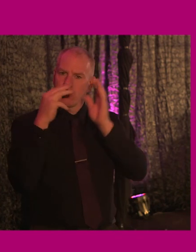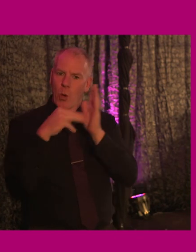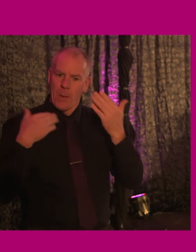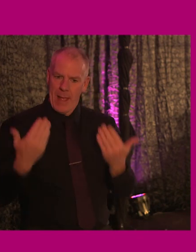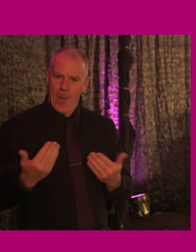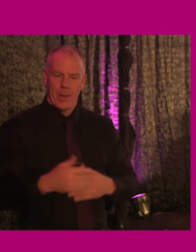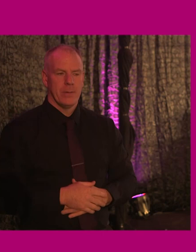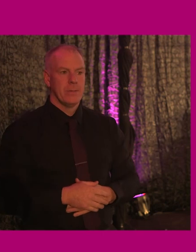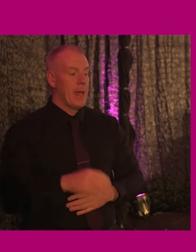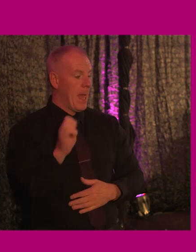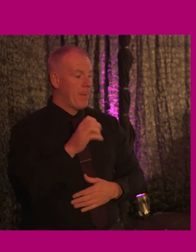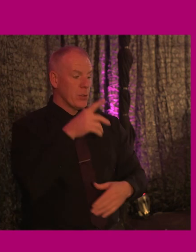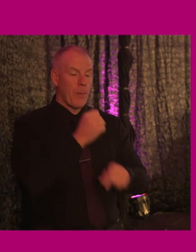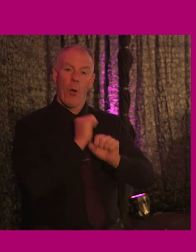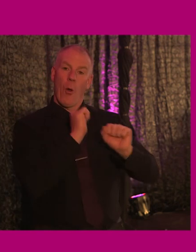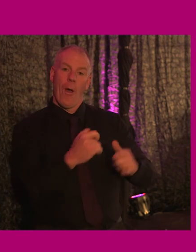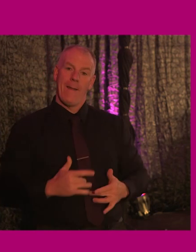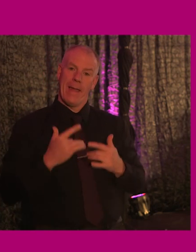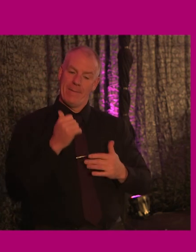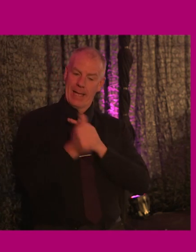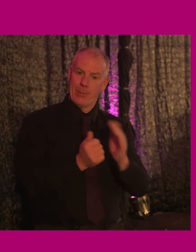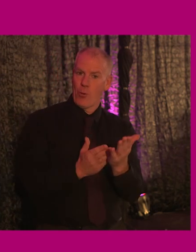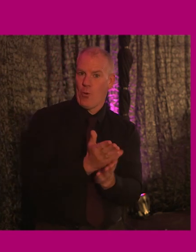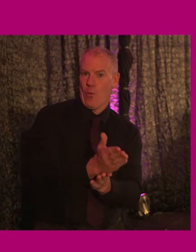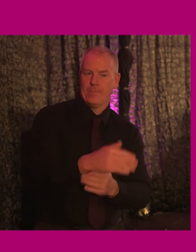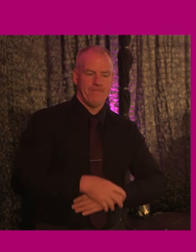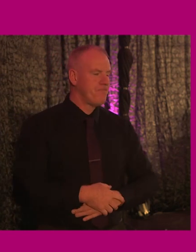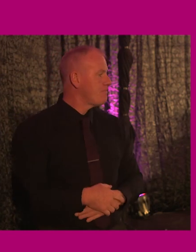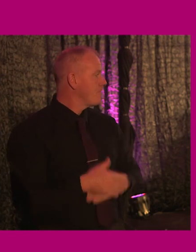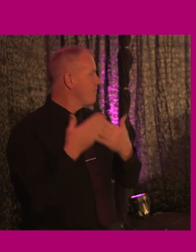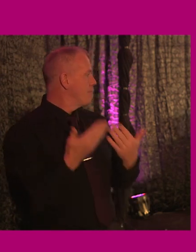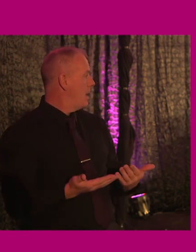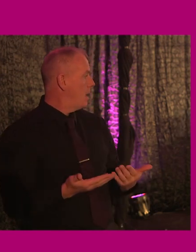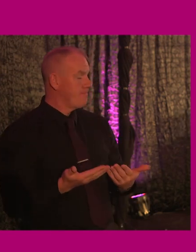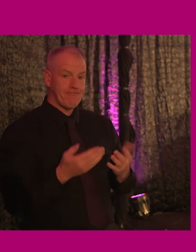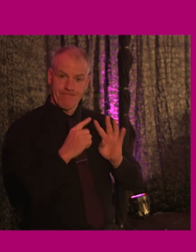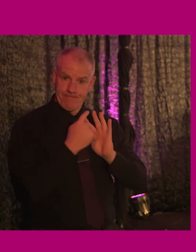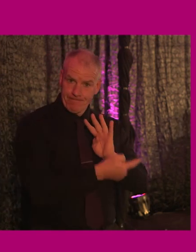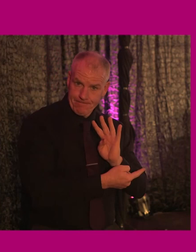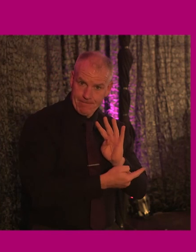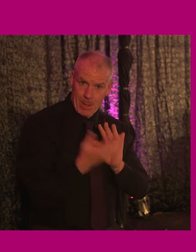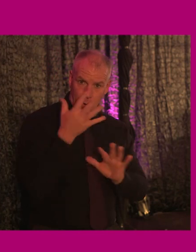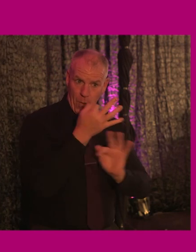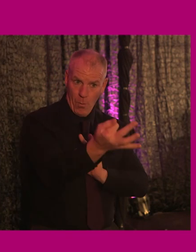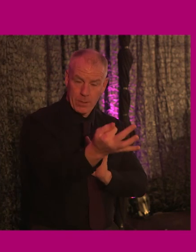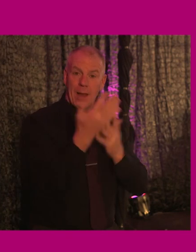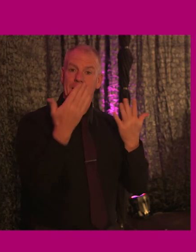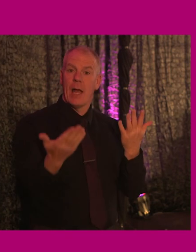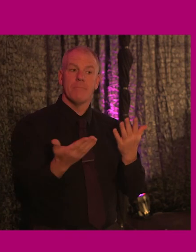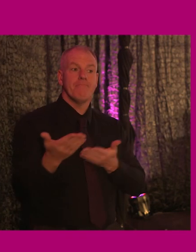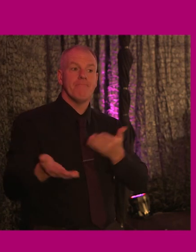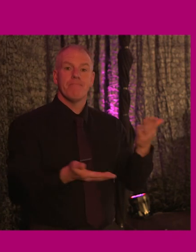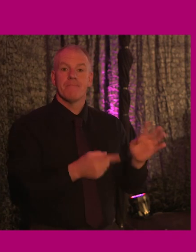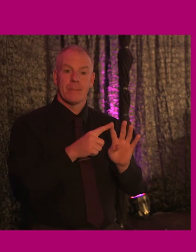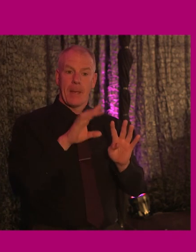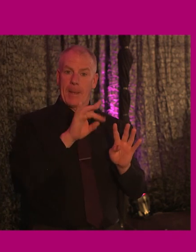there. And Emma is going to talk us through her experiences there. So that's it. Really looking forward to this. So without further ado, I'm going to hand